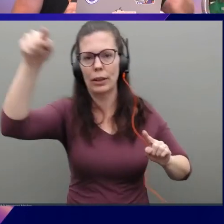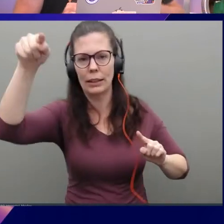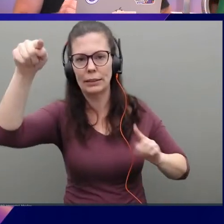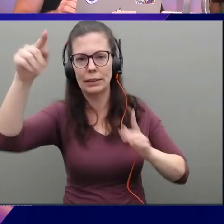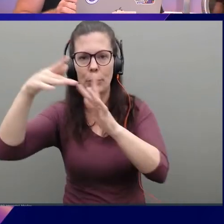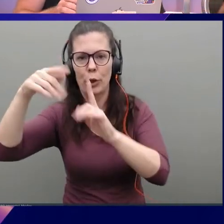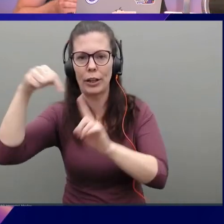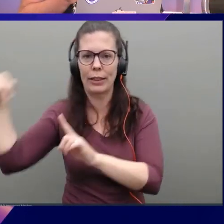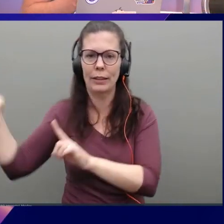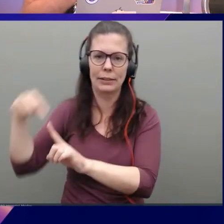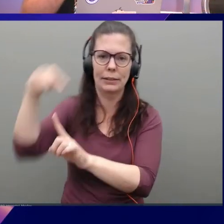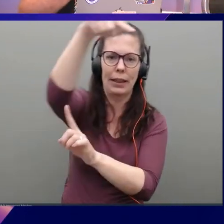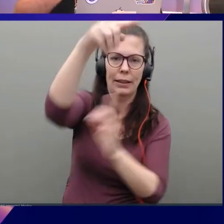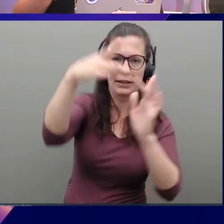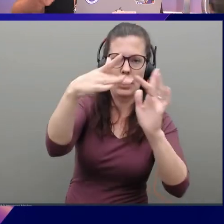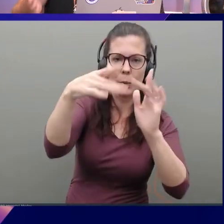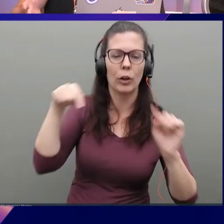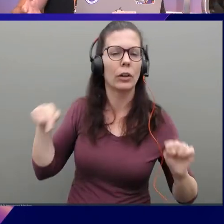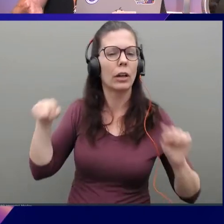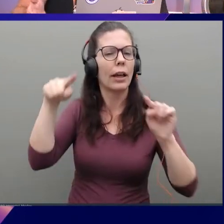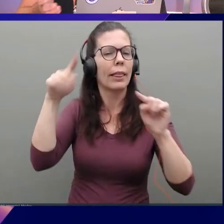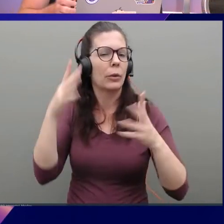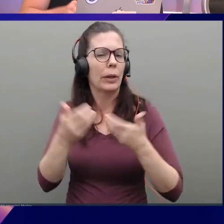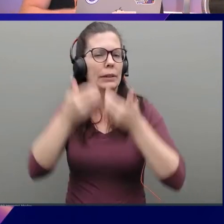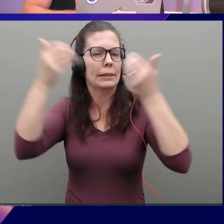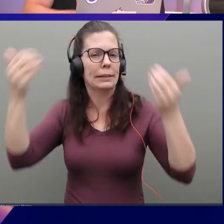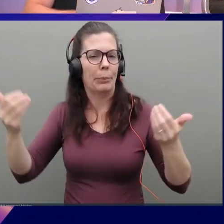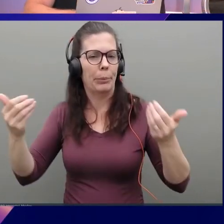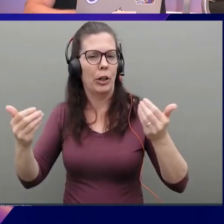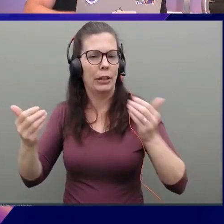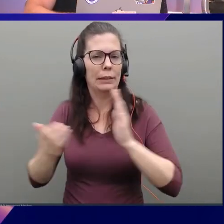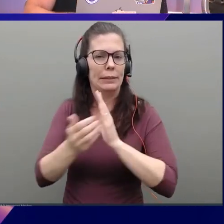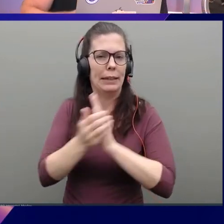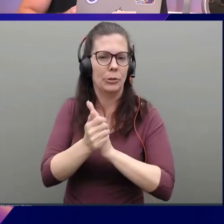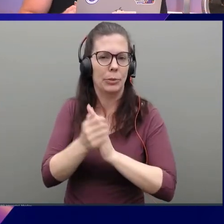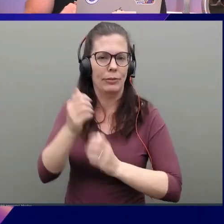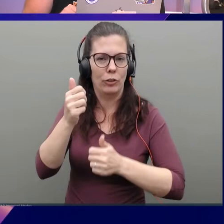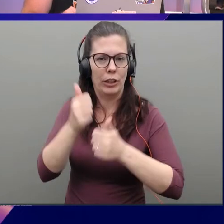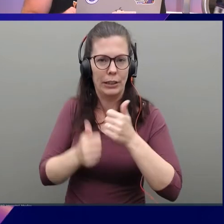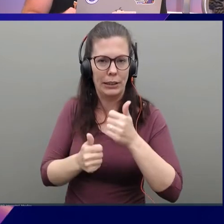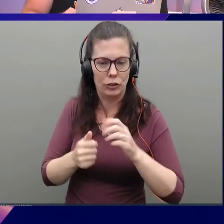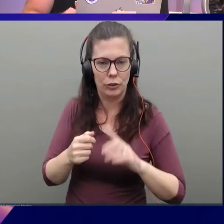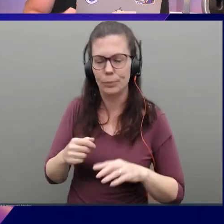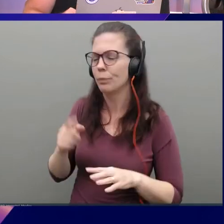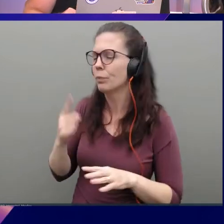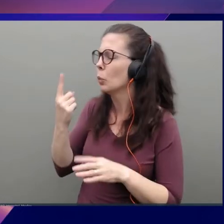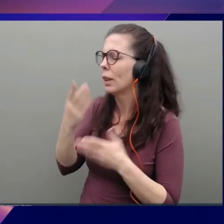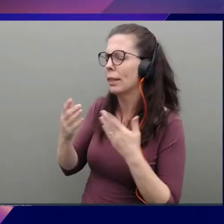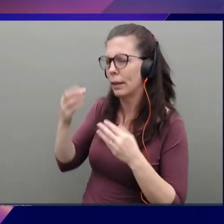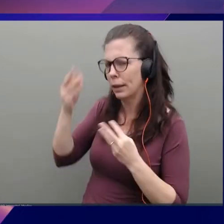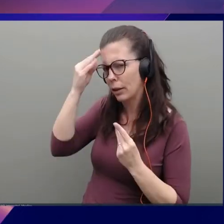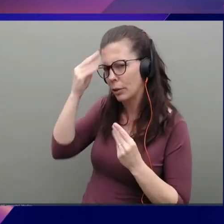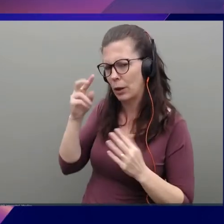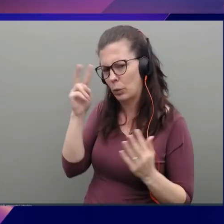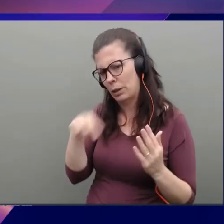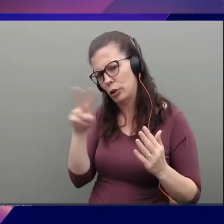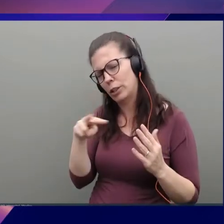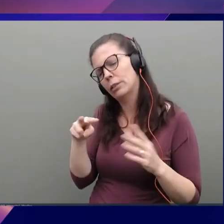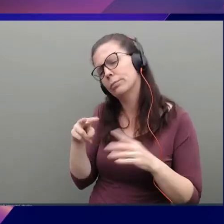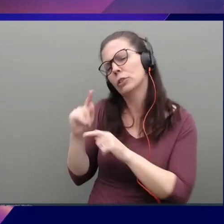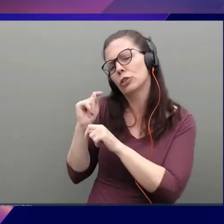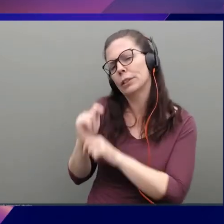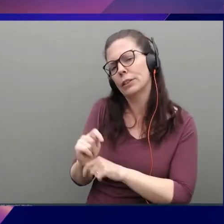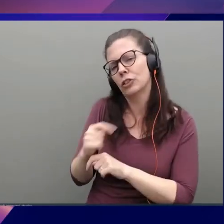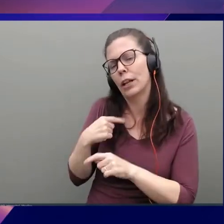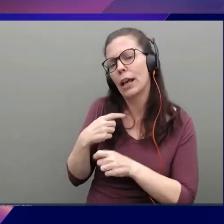network. And so that's why you create a separate attachment for each one of those. So one of the things that pops in my mind as I look at this is, like, traditionally, I've always created